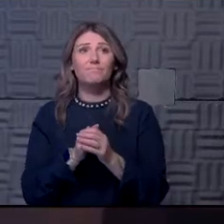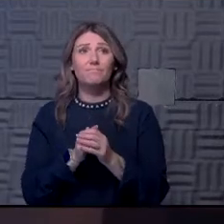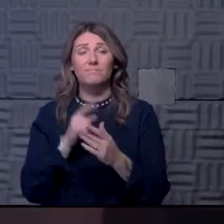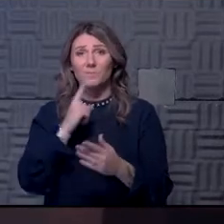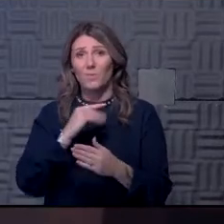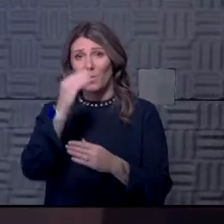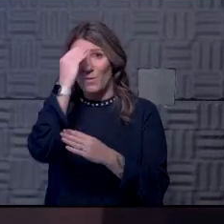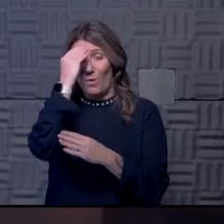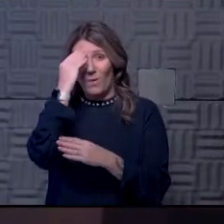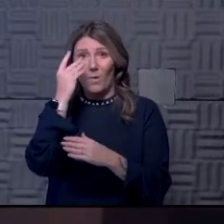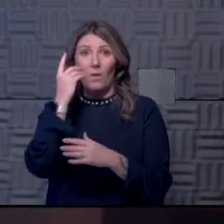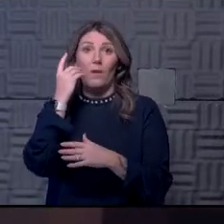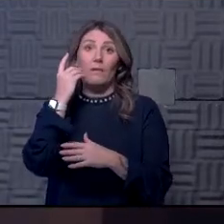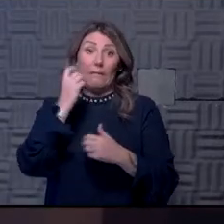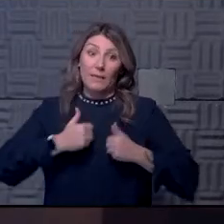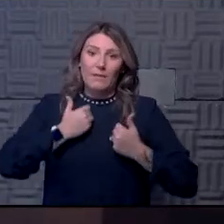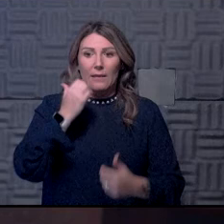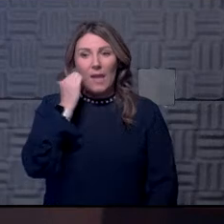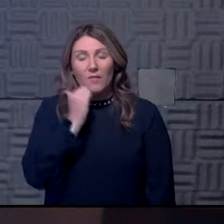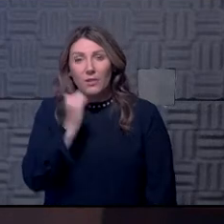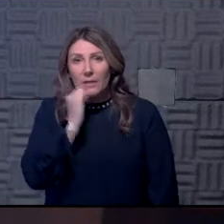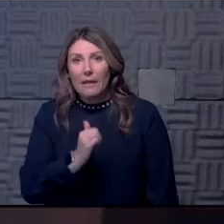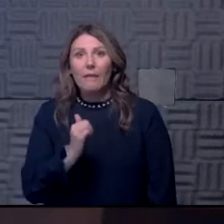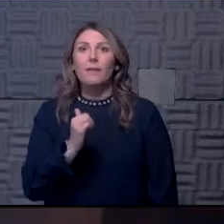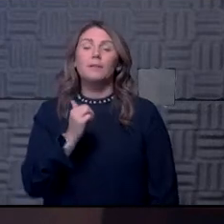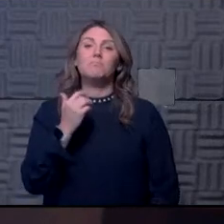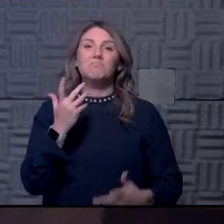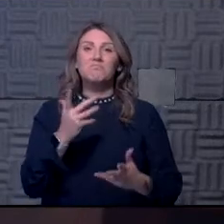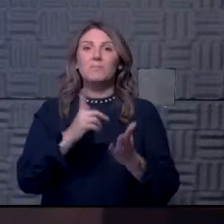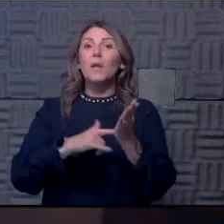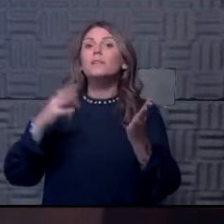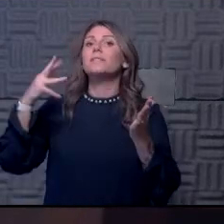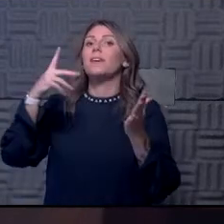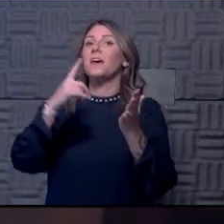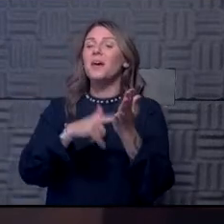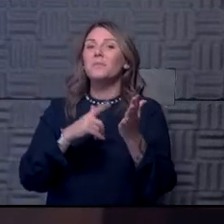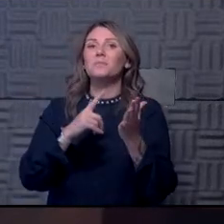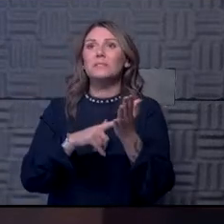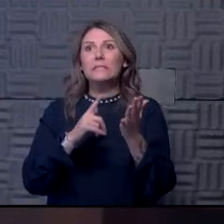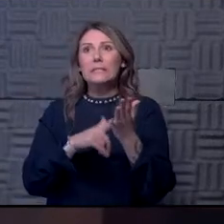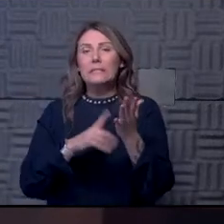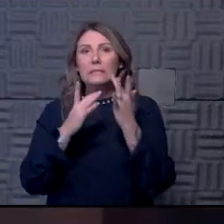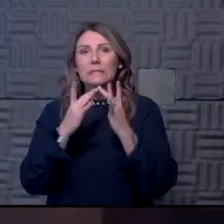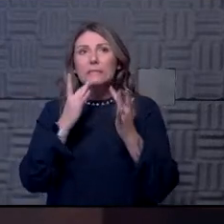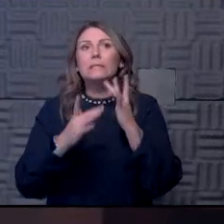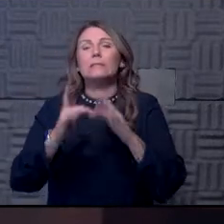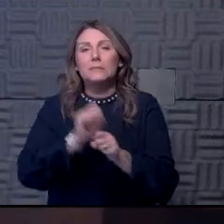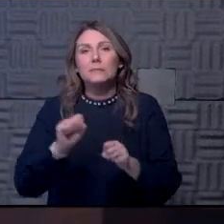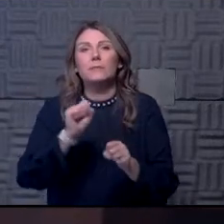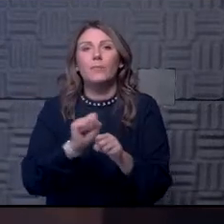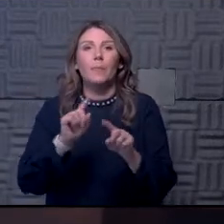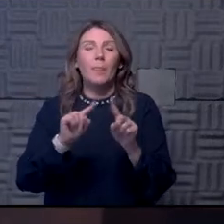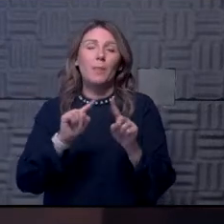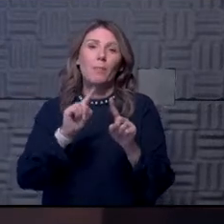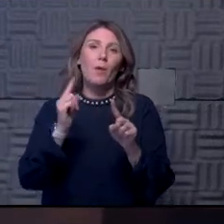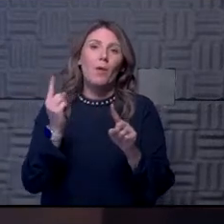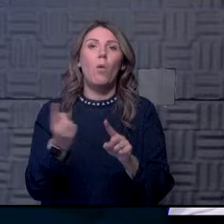you know, a daily, sometimes grinding, but always rewarding